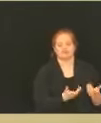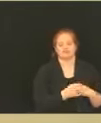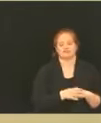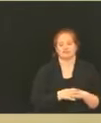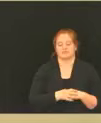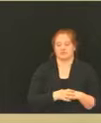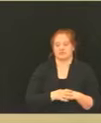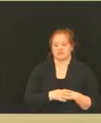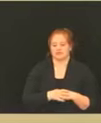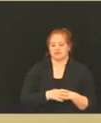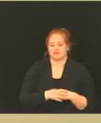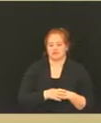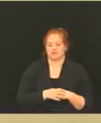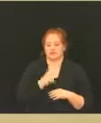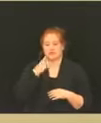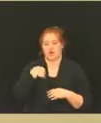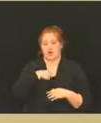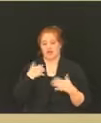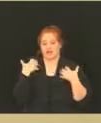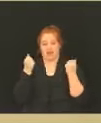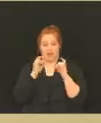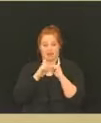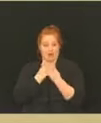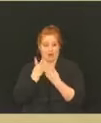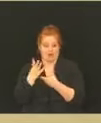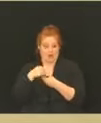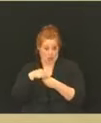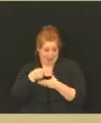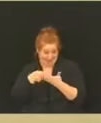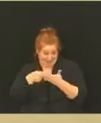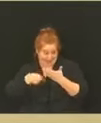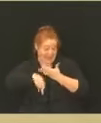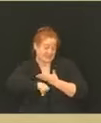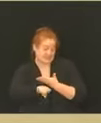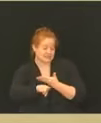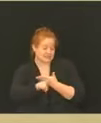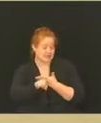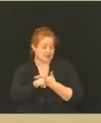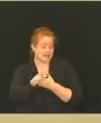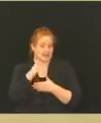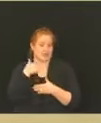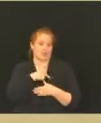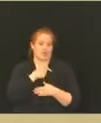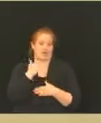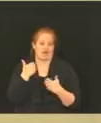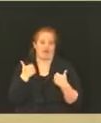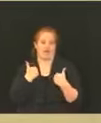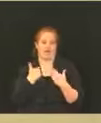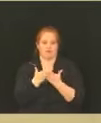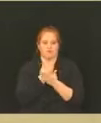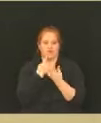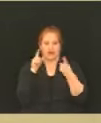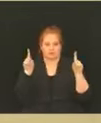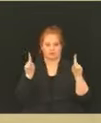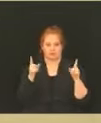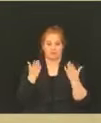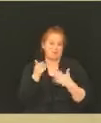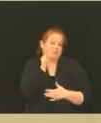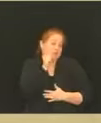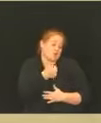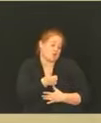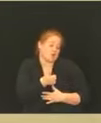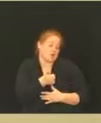department, including next week, we are going to be making announcements perhaps later tomorrow